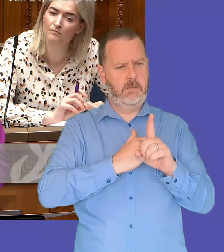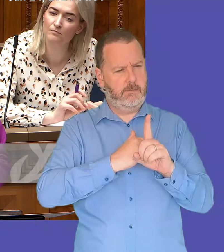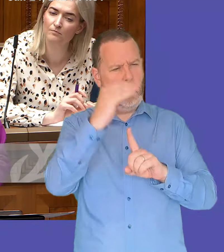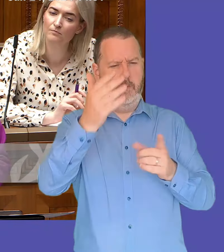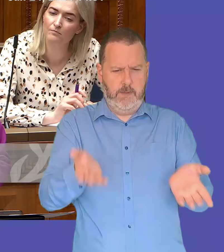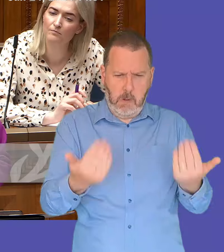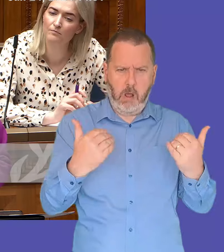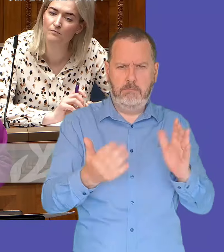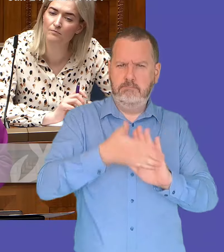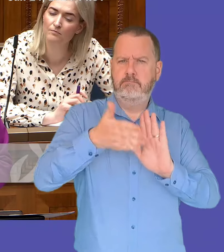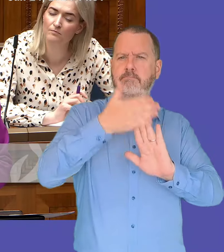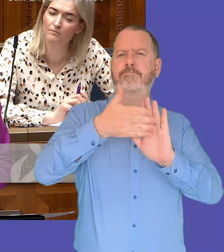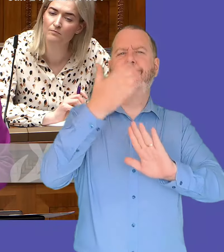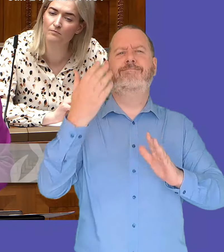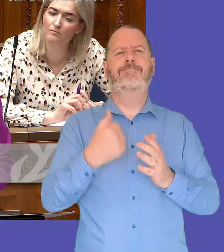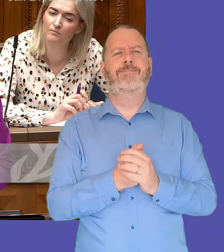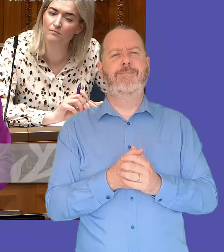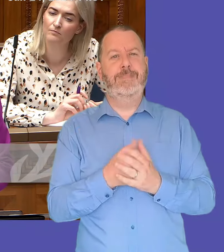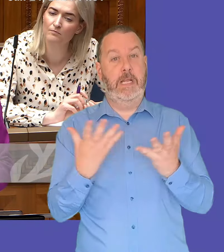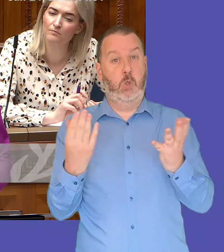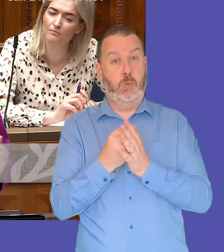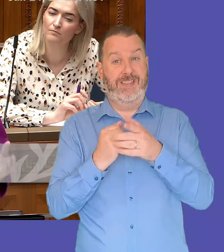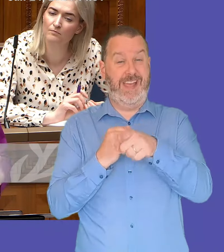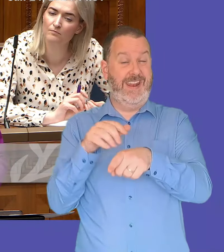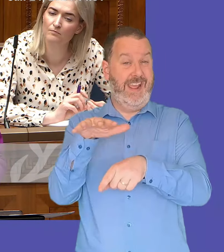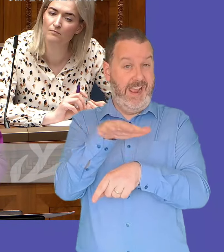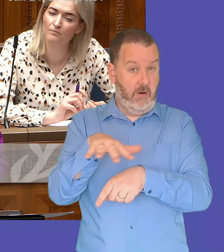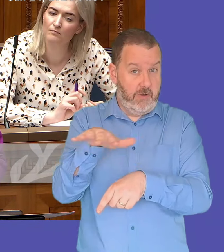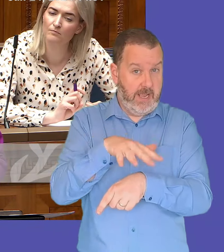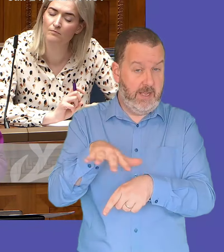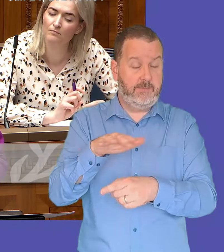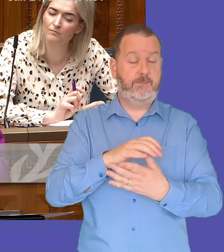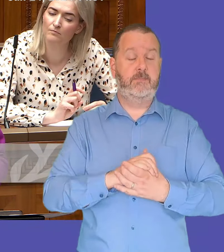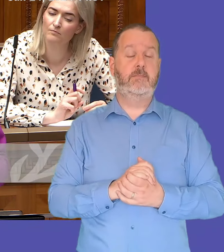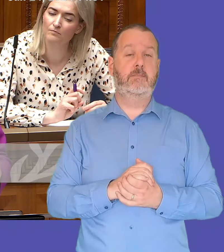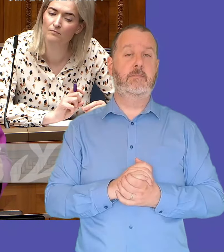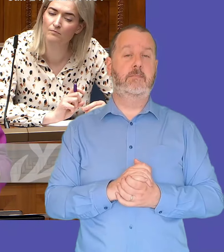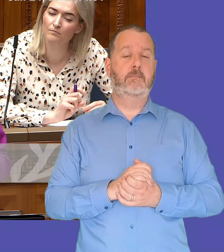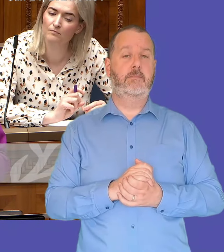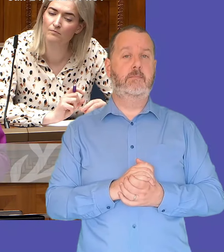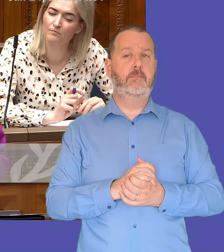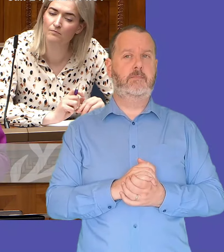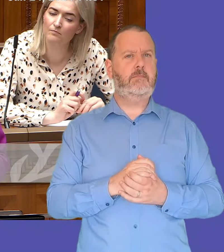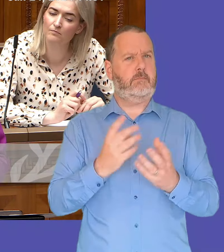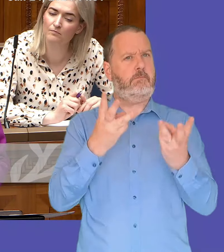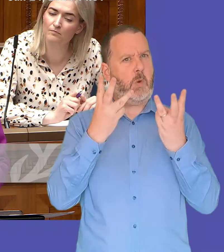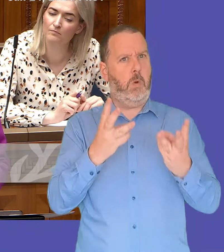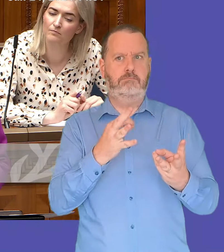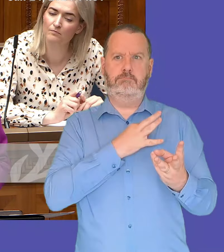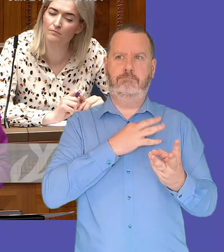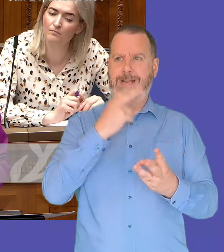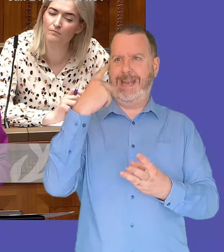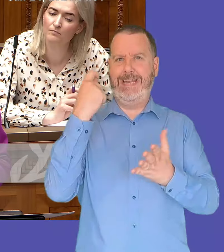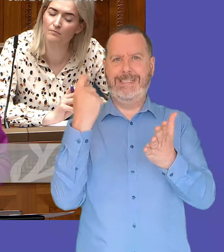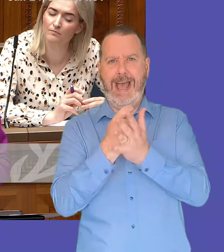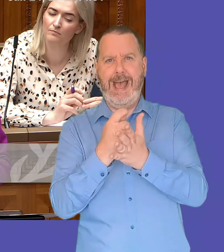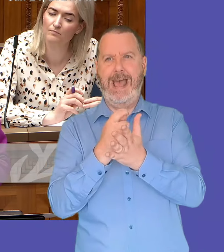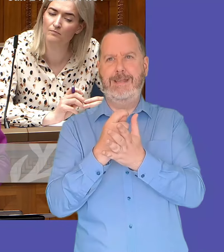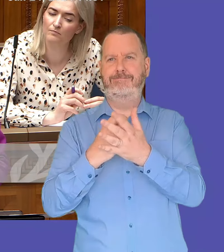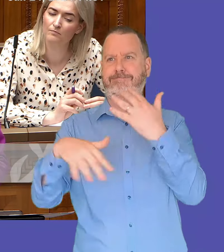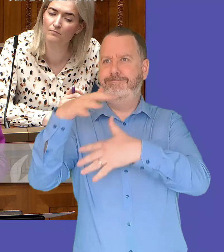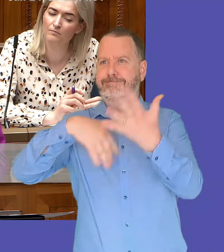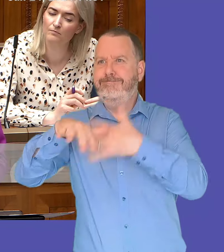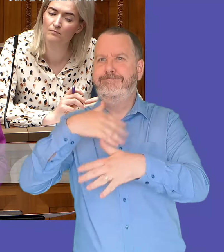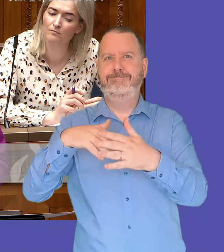including um town center revitalization and creating that um economy where we have the nighttime economy where we have the daytime